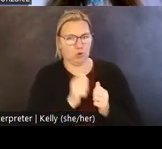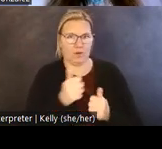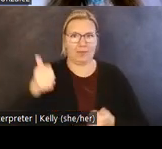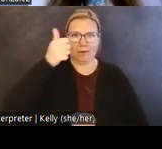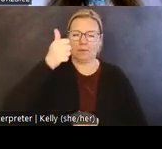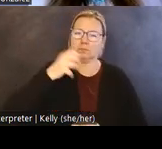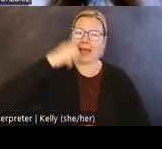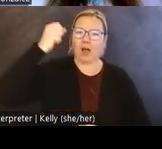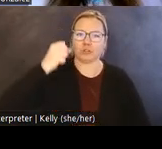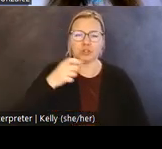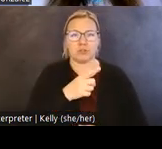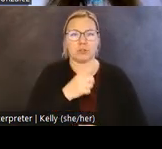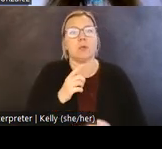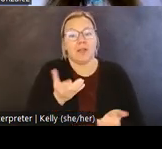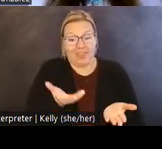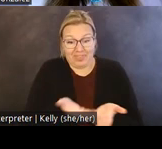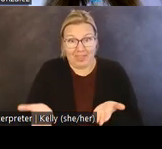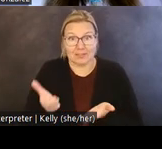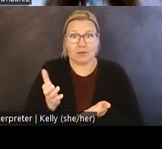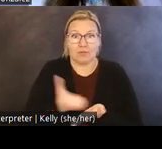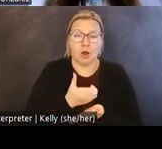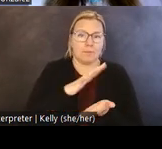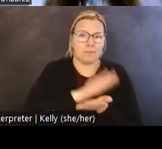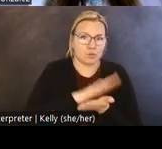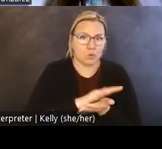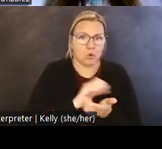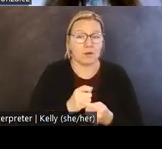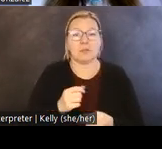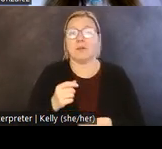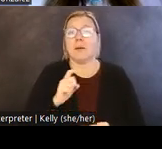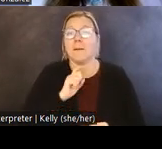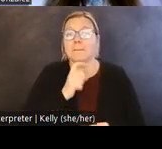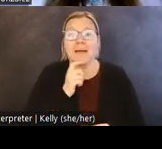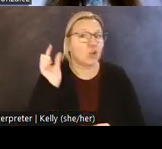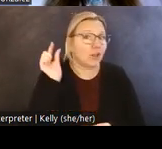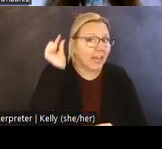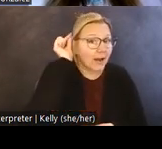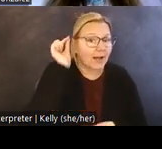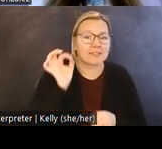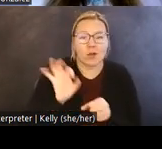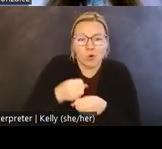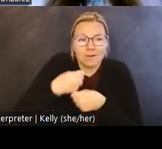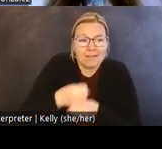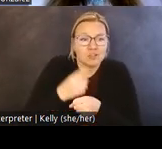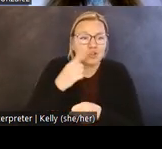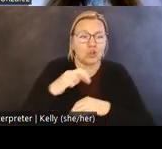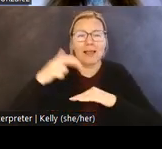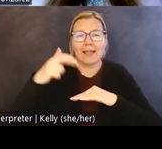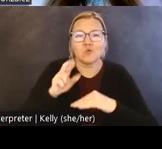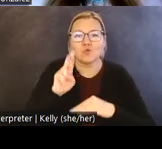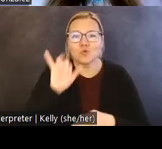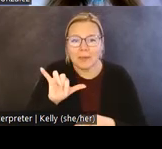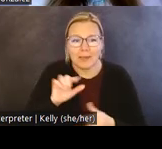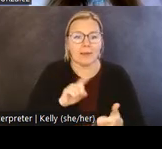from the schoolhouse privy, metal hair barrettes faceted to look like they were rubies, Beeman's chewing gum wrappers,